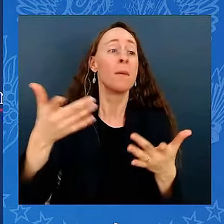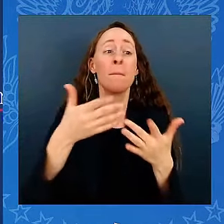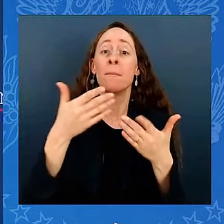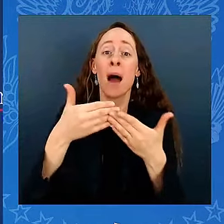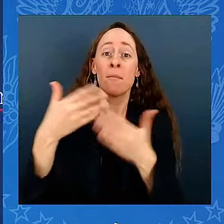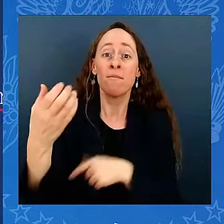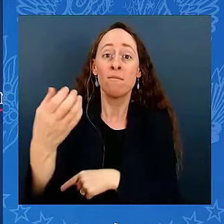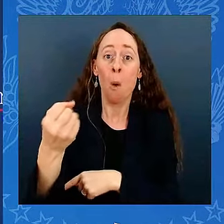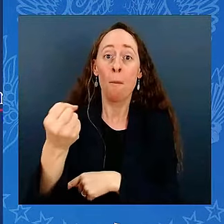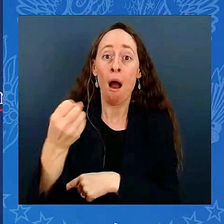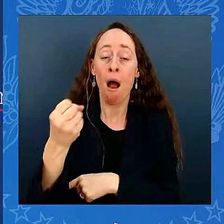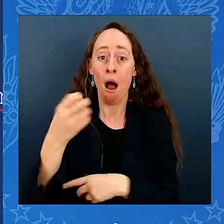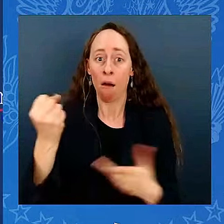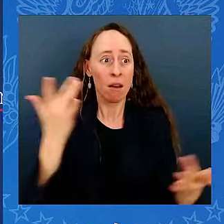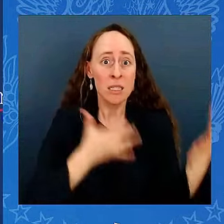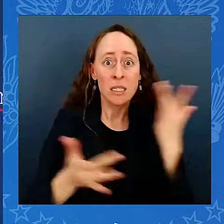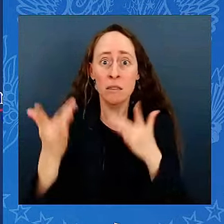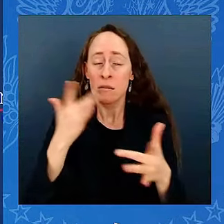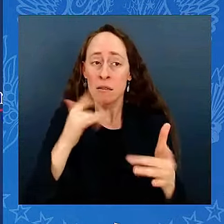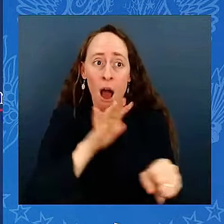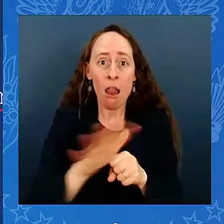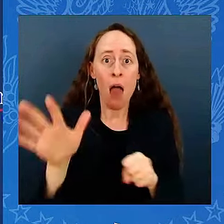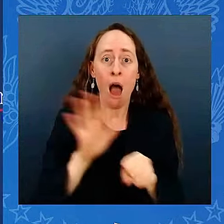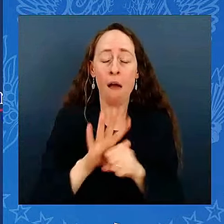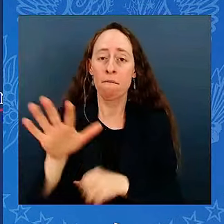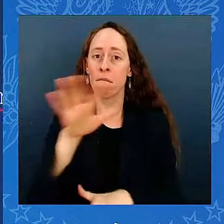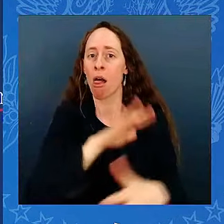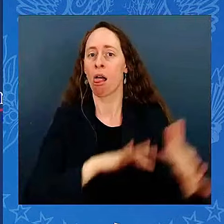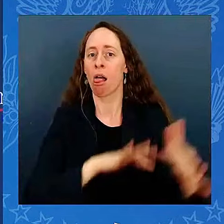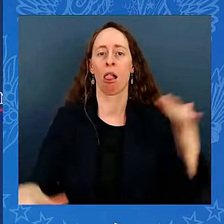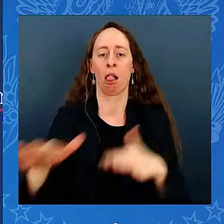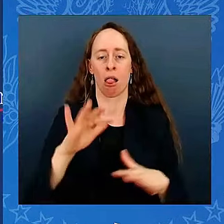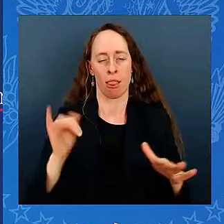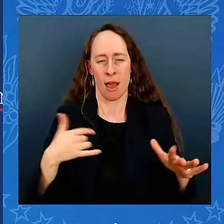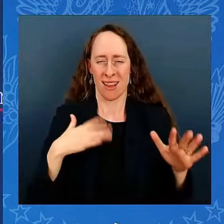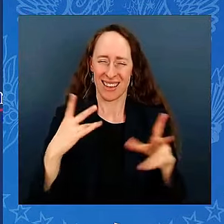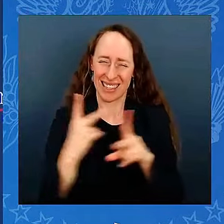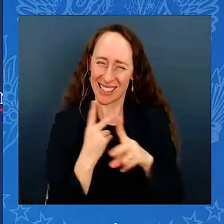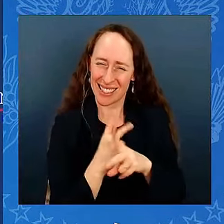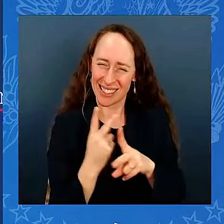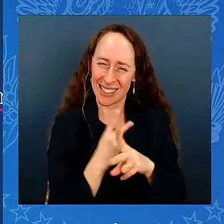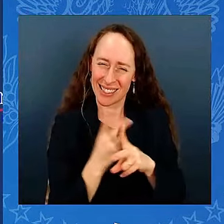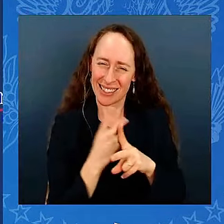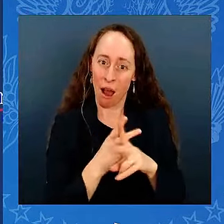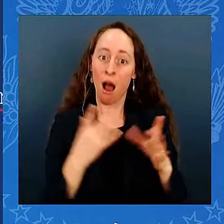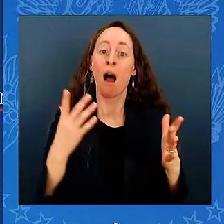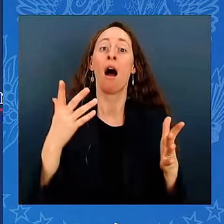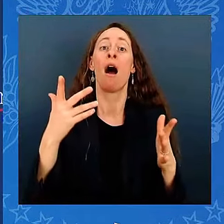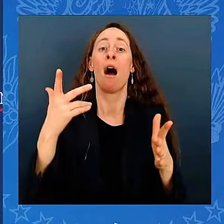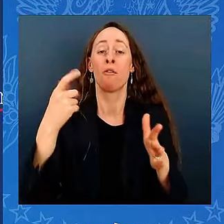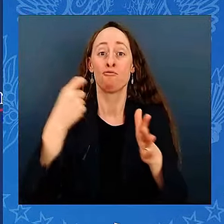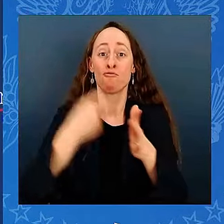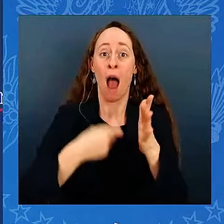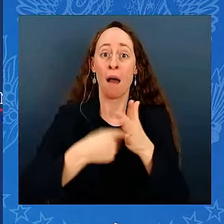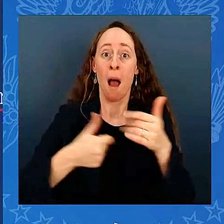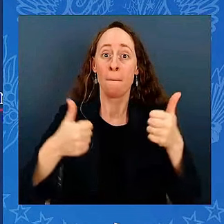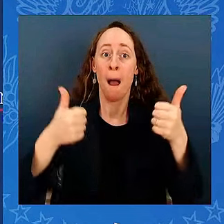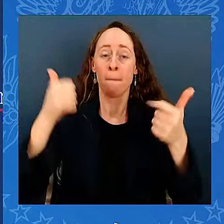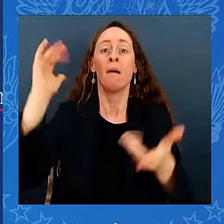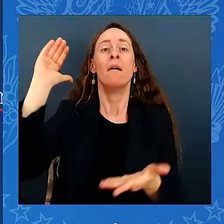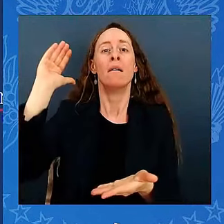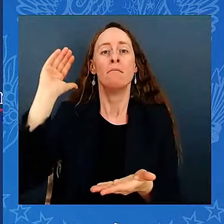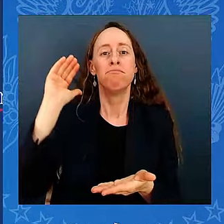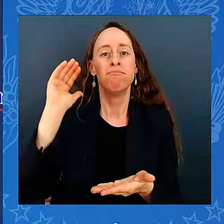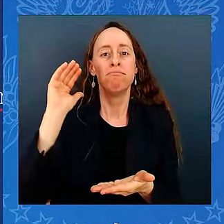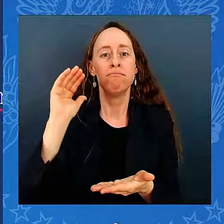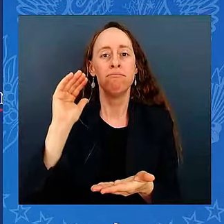When we did that, inflation began to ease. It doesn't solve, but ease. It also — I also — I also rallied our allies to stand